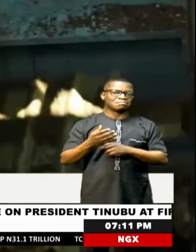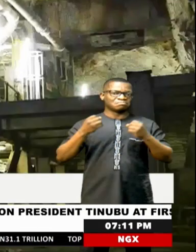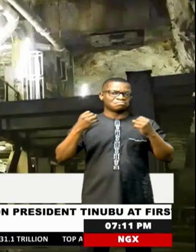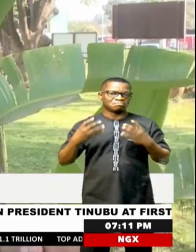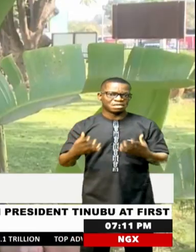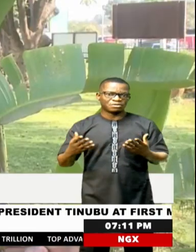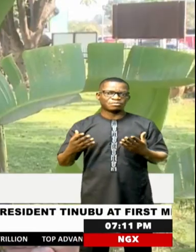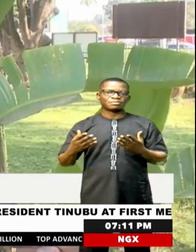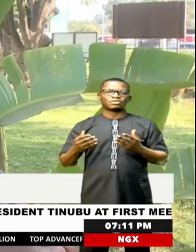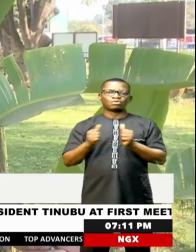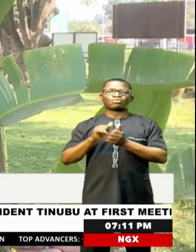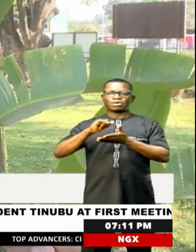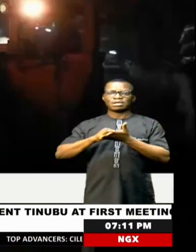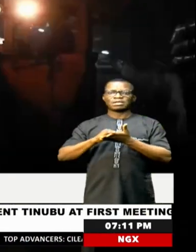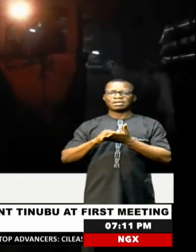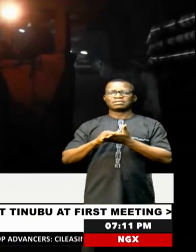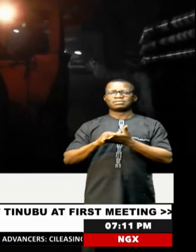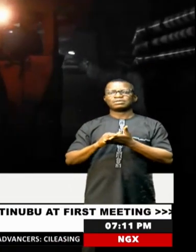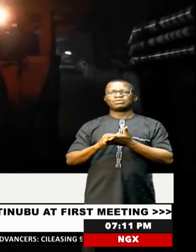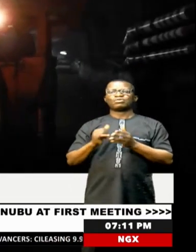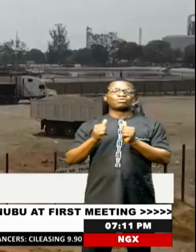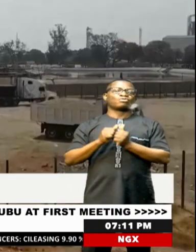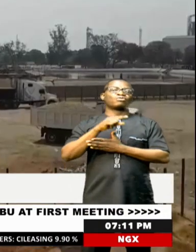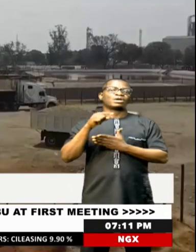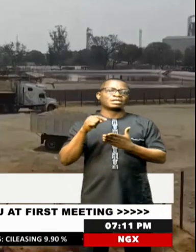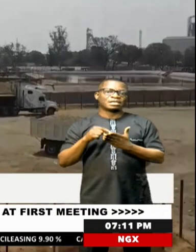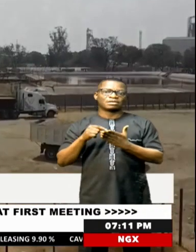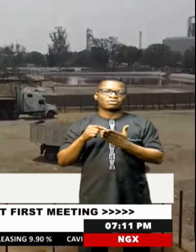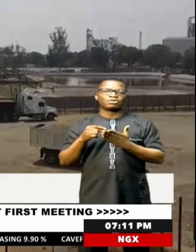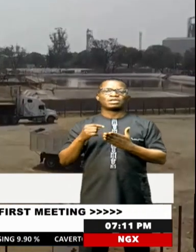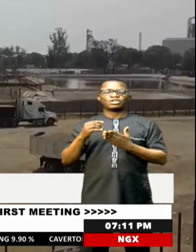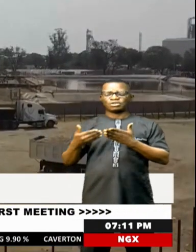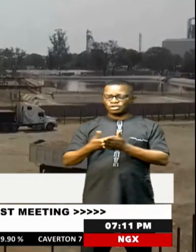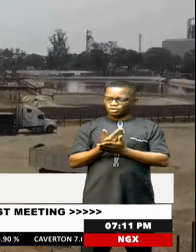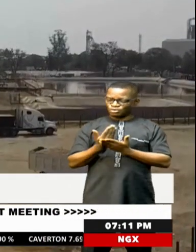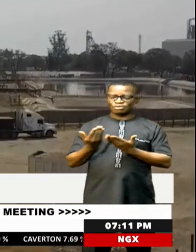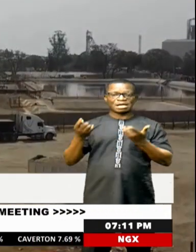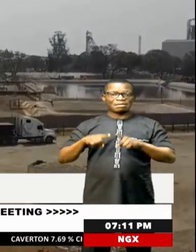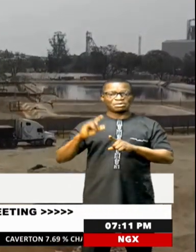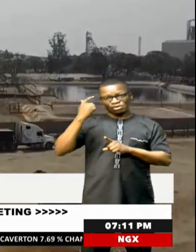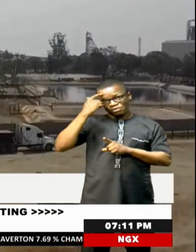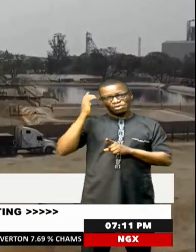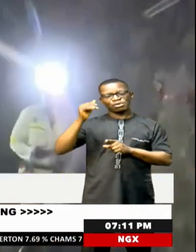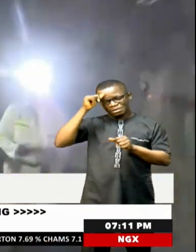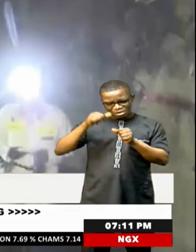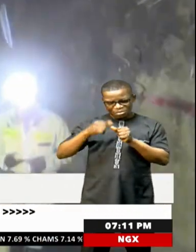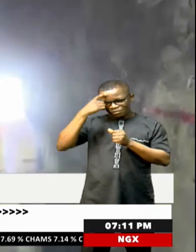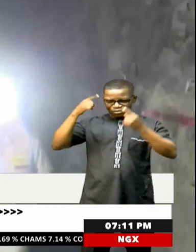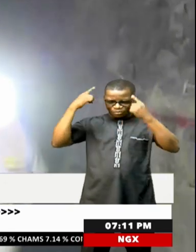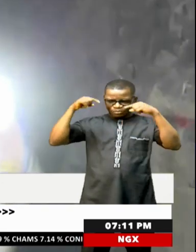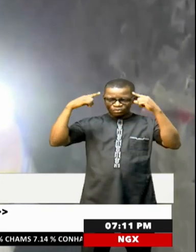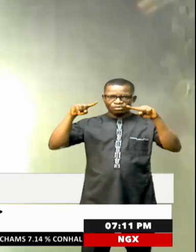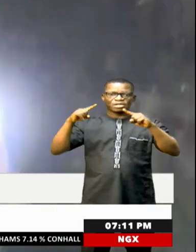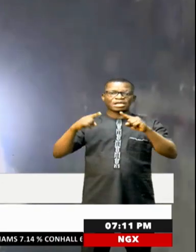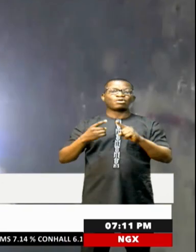activities in the mining industry. If history is anything to go by, the New Dawn government will be remembered for successfully resolving